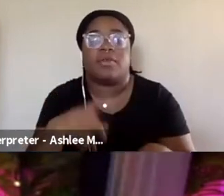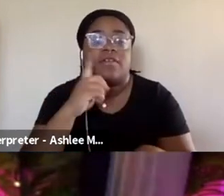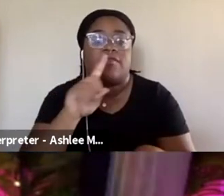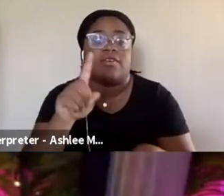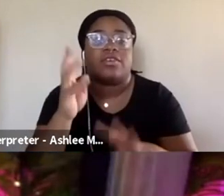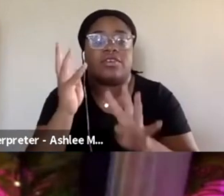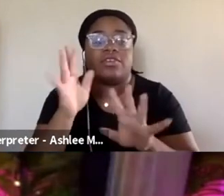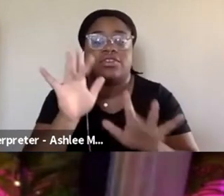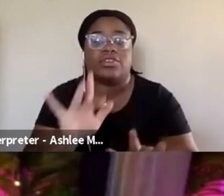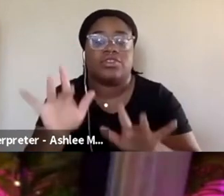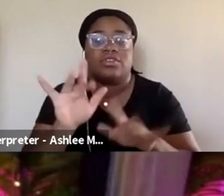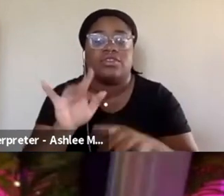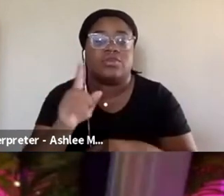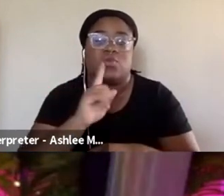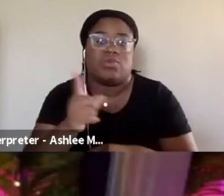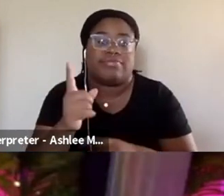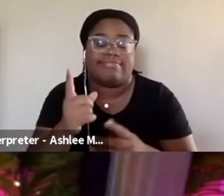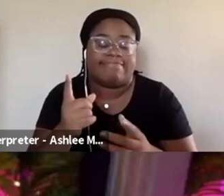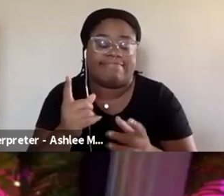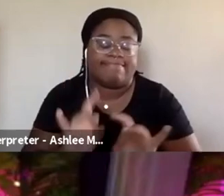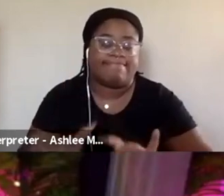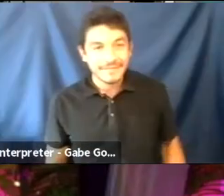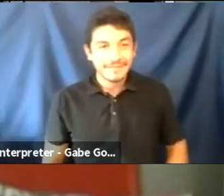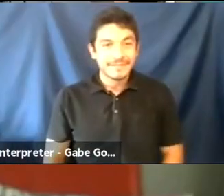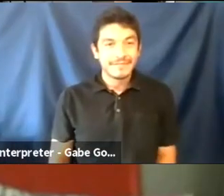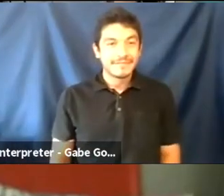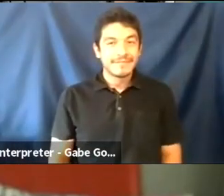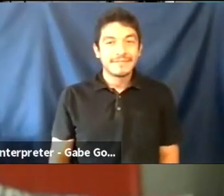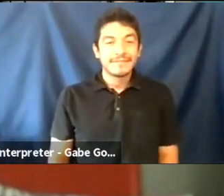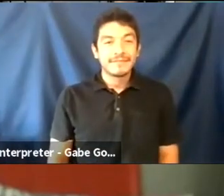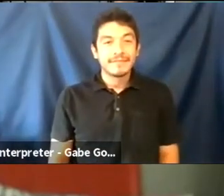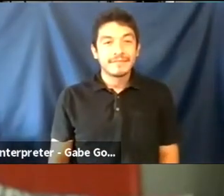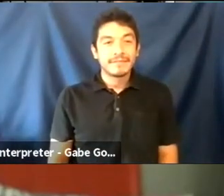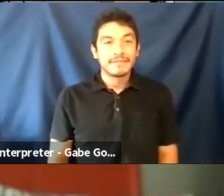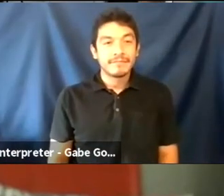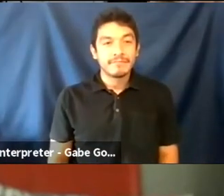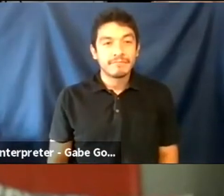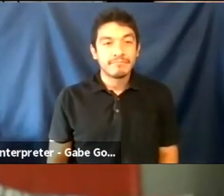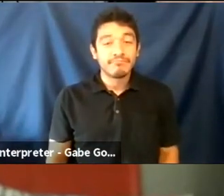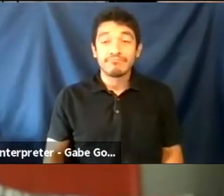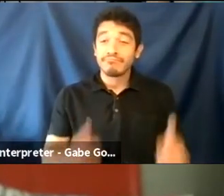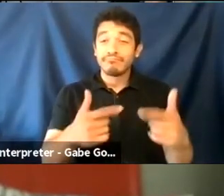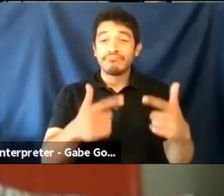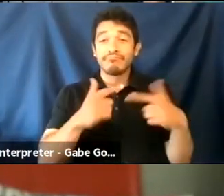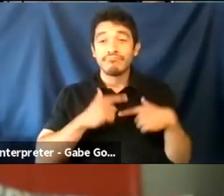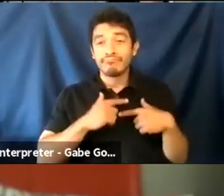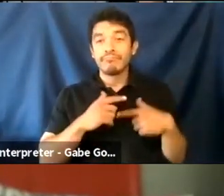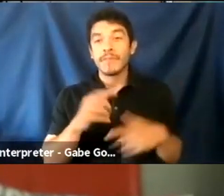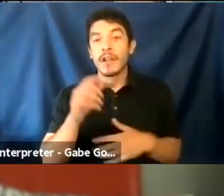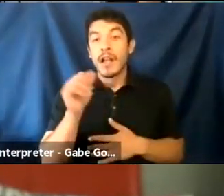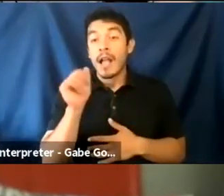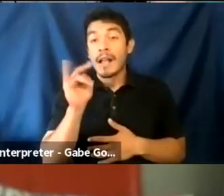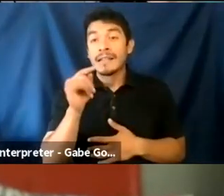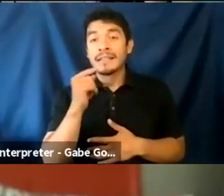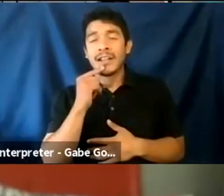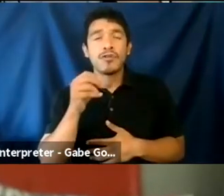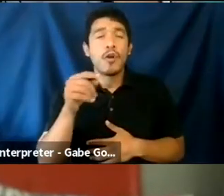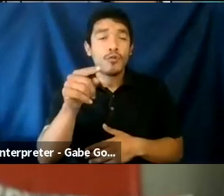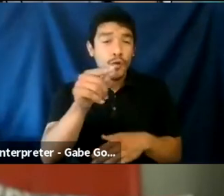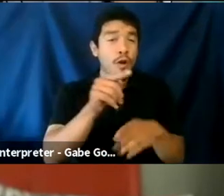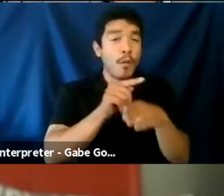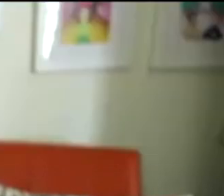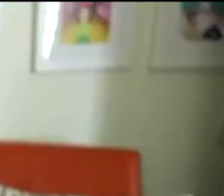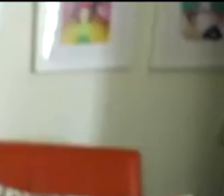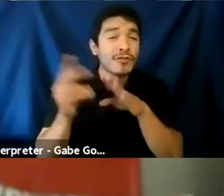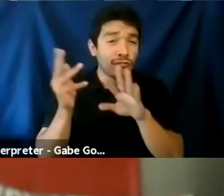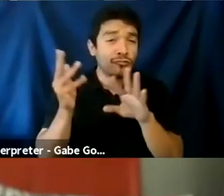So it's kind of a nightmare. So, um, so you like you, you are a professional streamer, you make